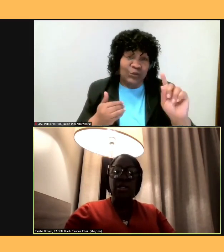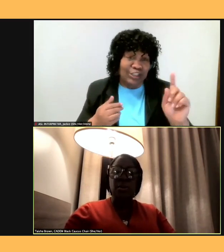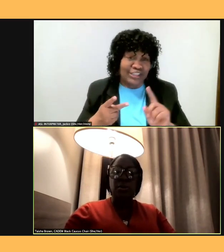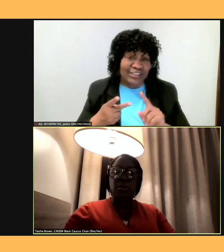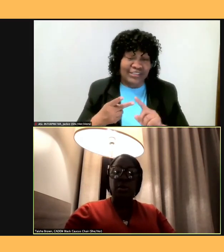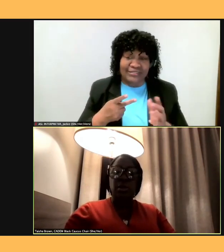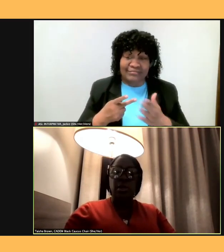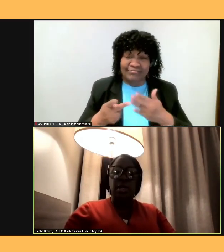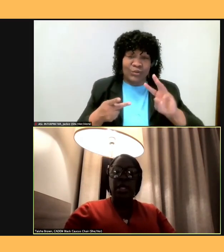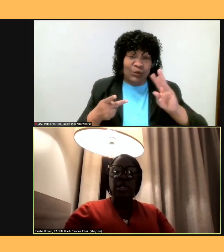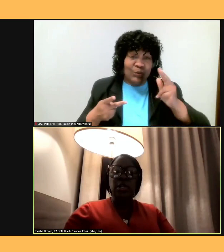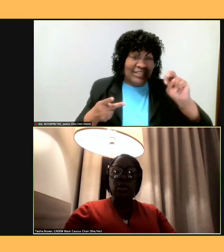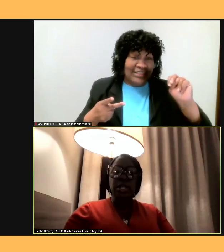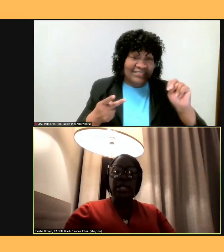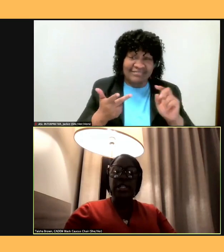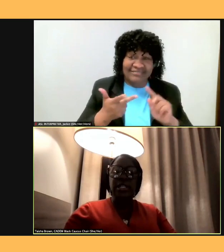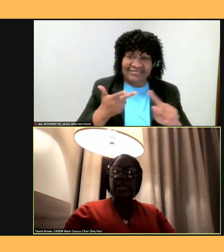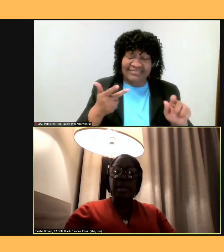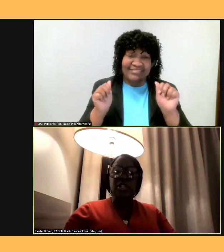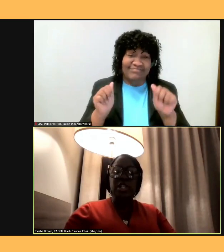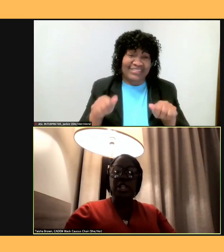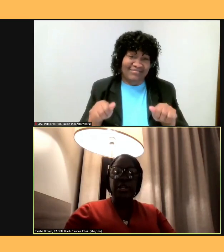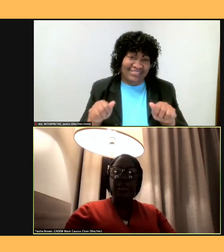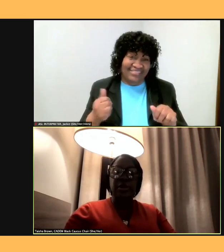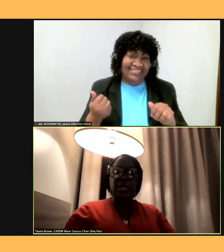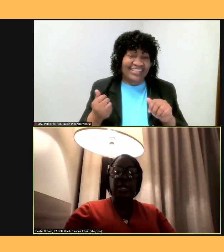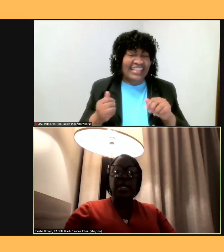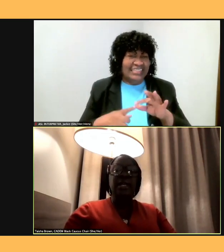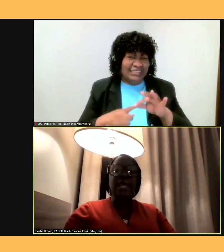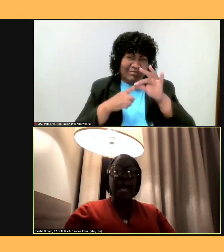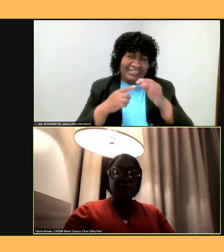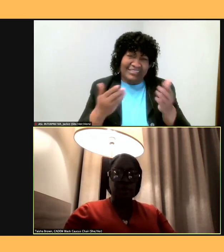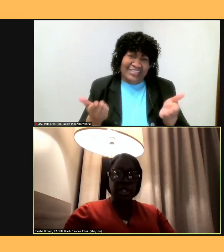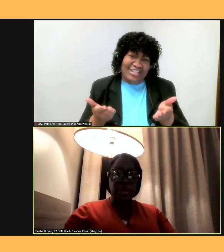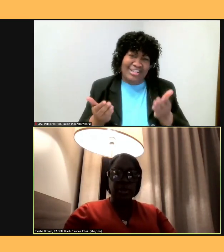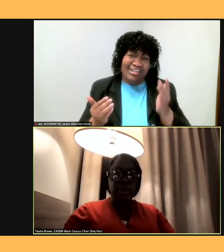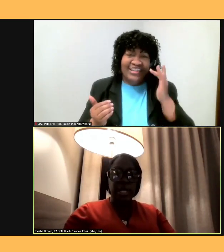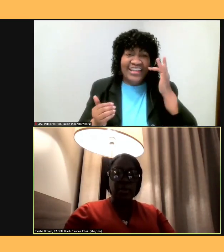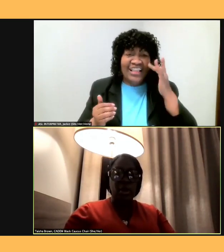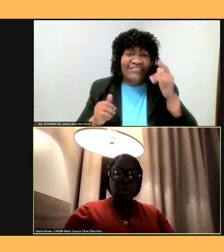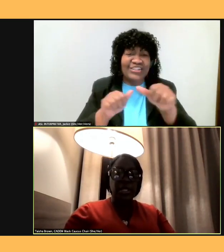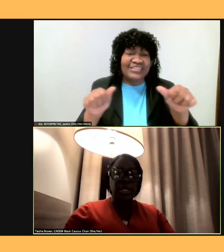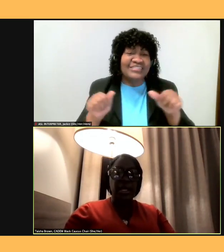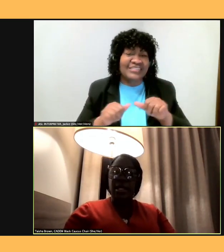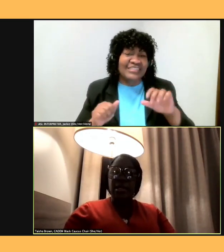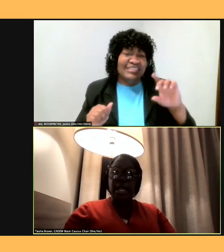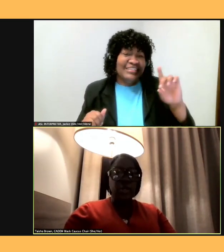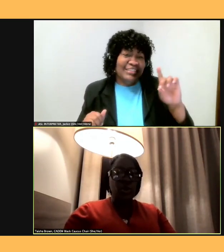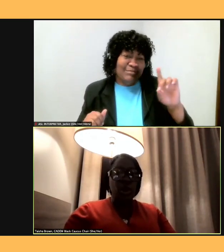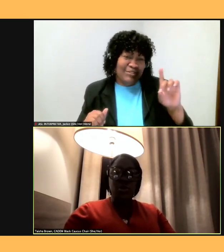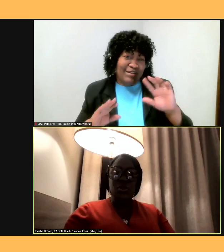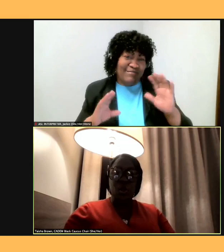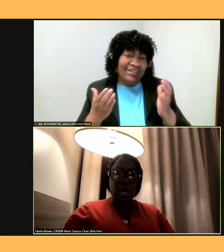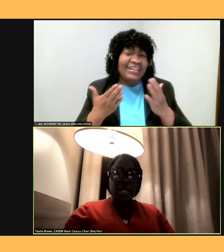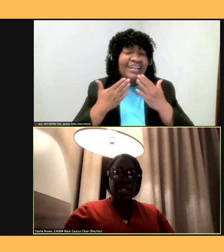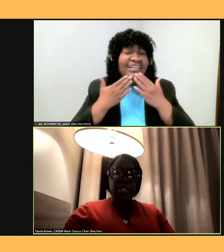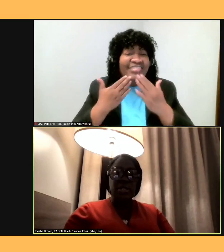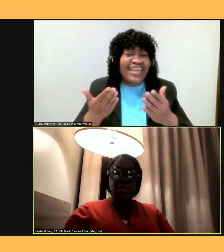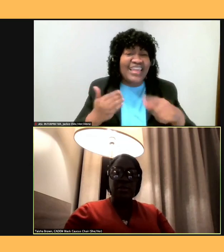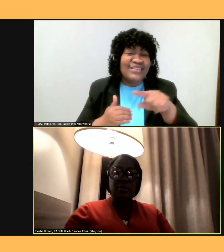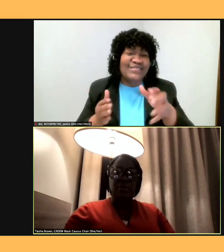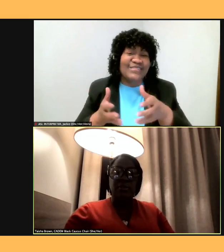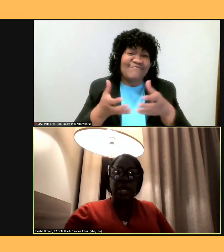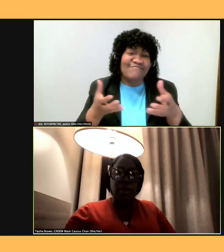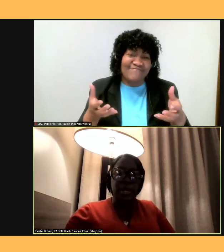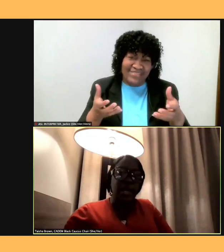including and especially here in the California Democratic Party. Thank you all so much for coming